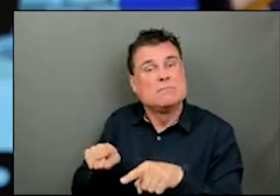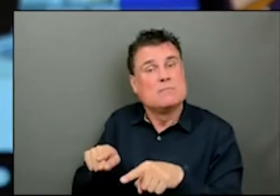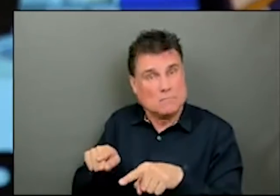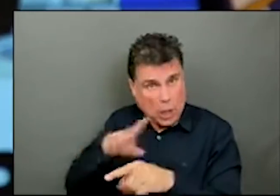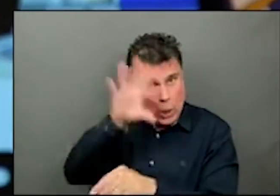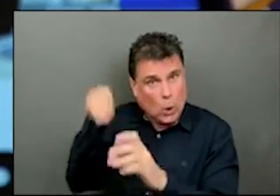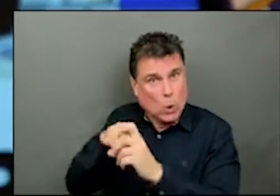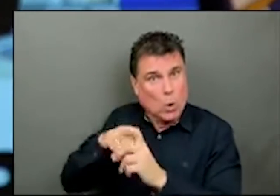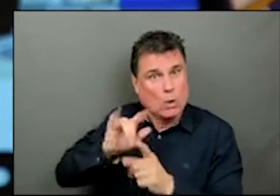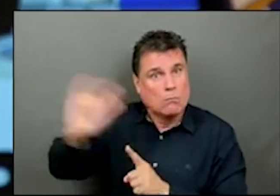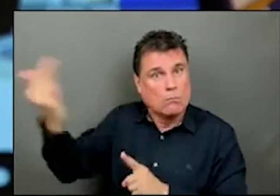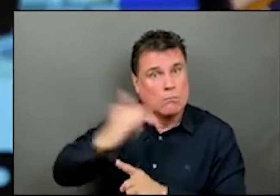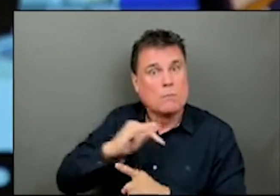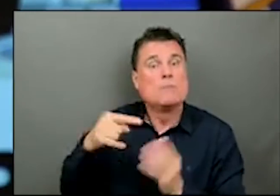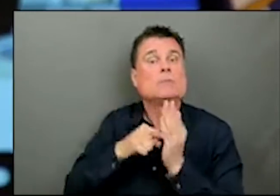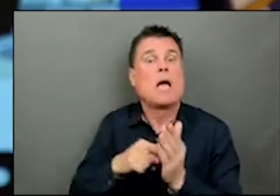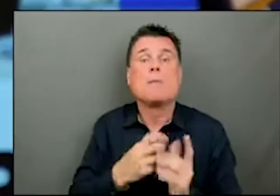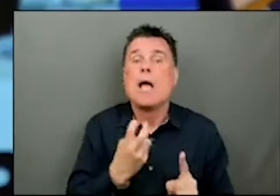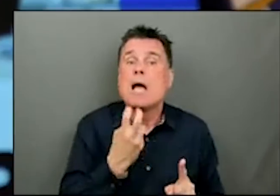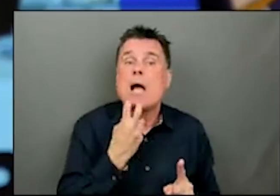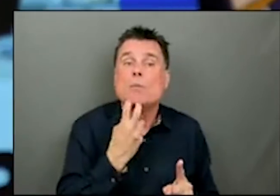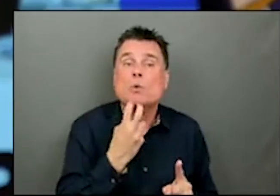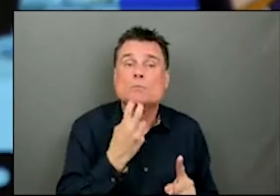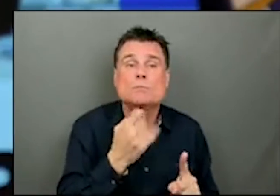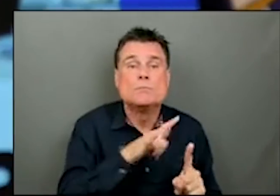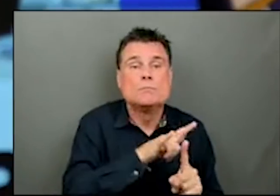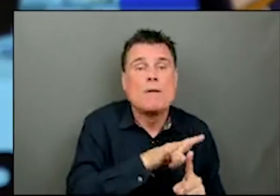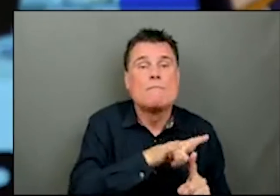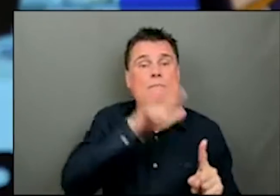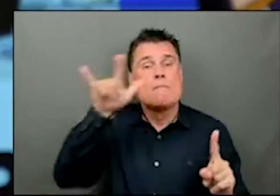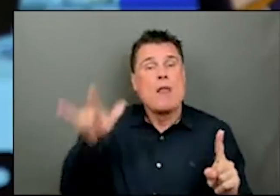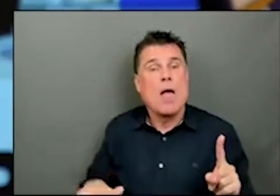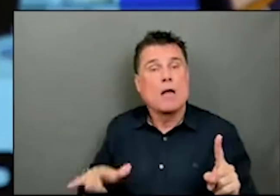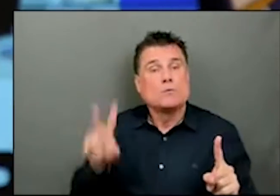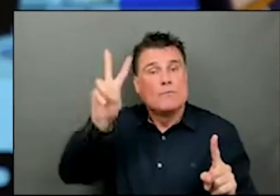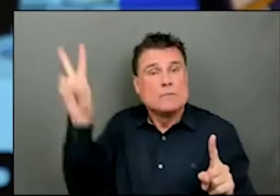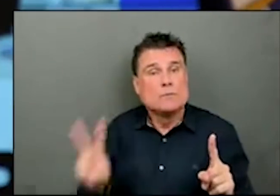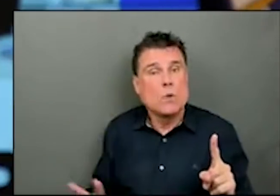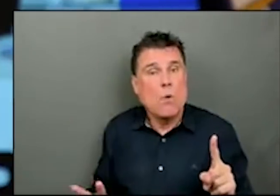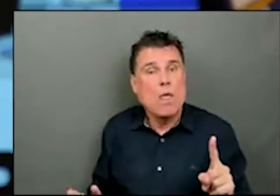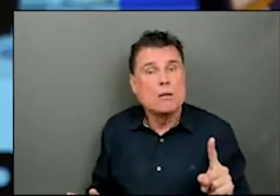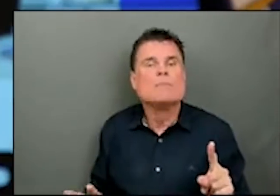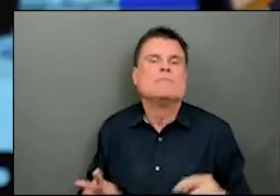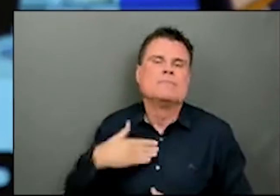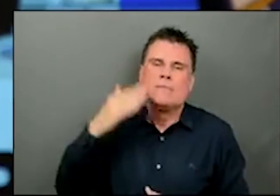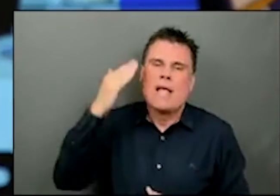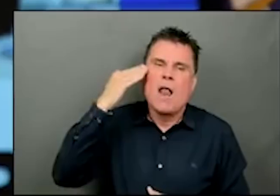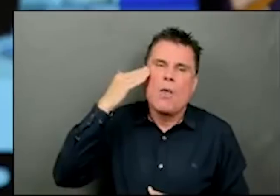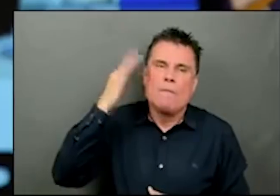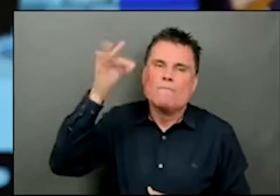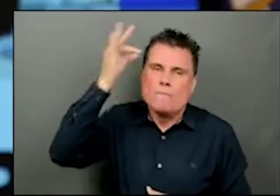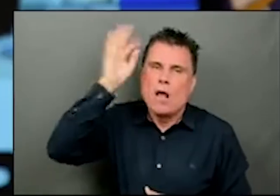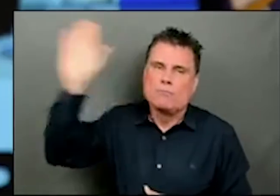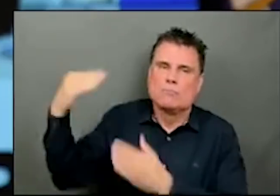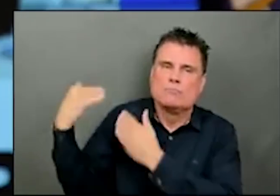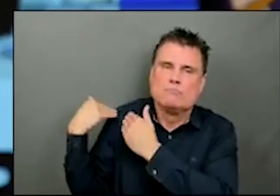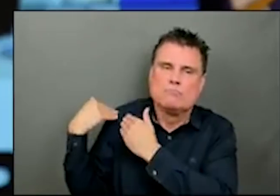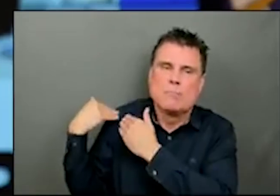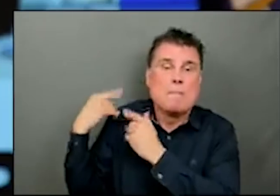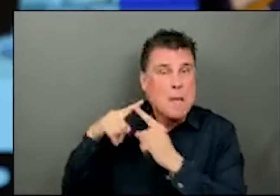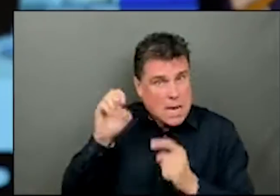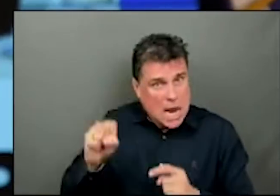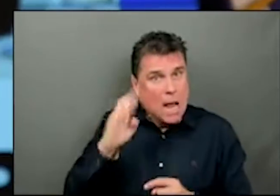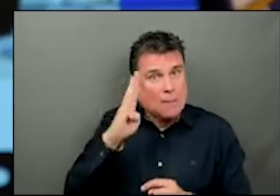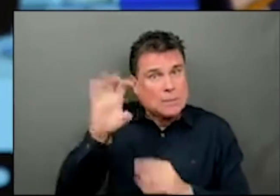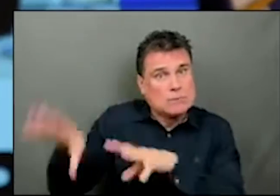you know, someone getting on a flight in Kamloops, landing in Victoria, not having to go through the same restrictions of the ferry terminal, for example. Is there anything